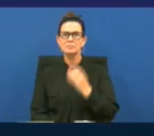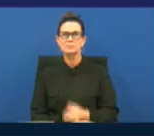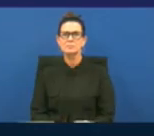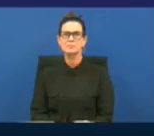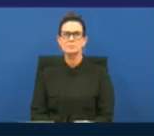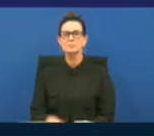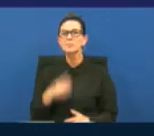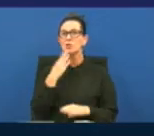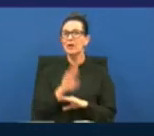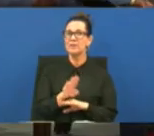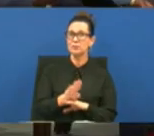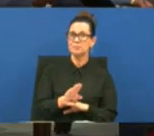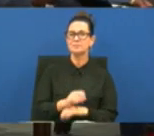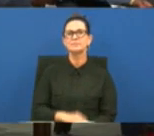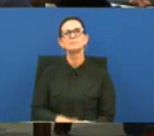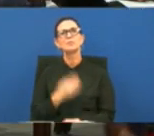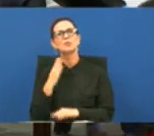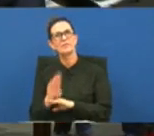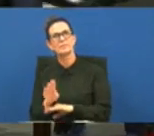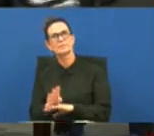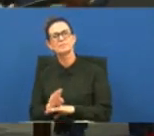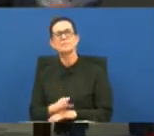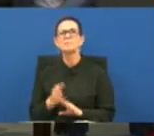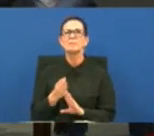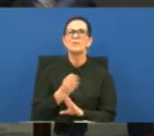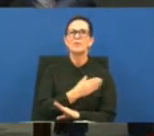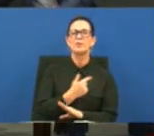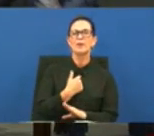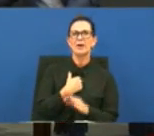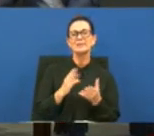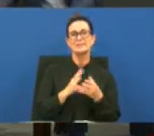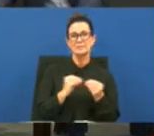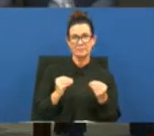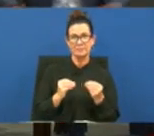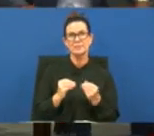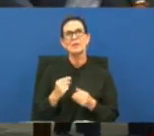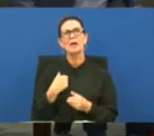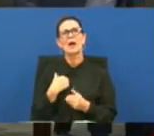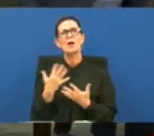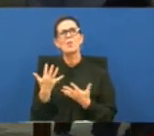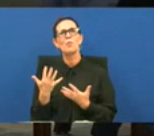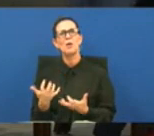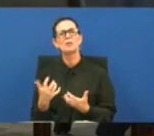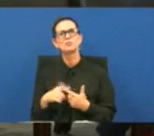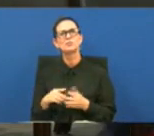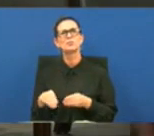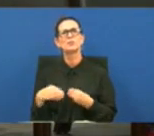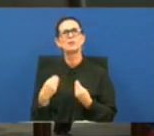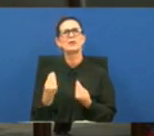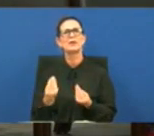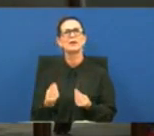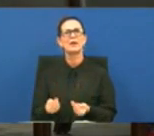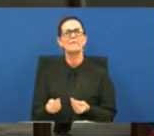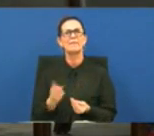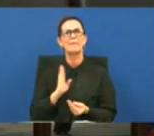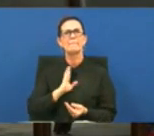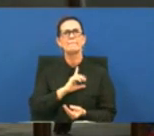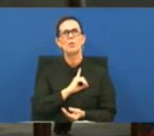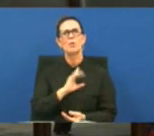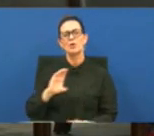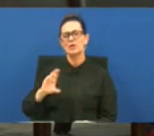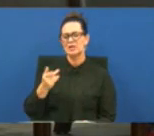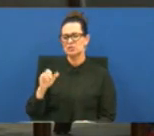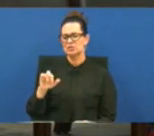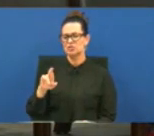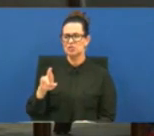good afternoon good afternoon before i speak um i want to give our board chair a moment